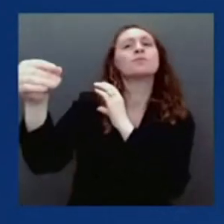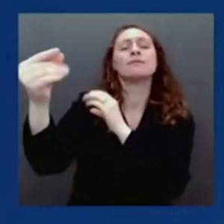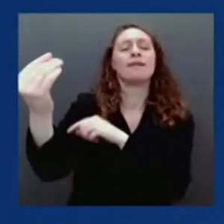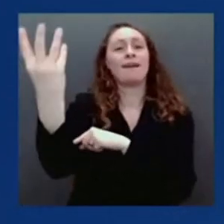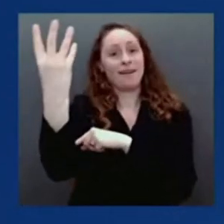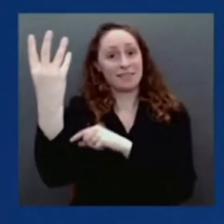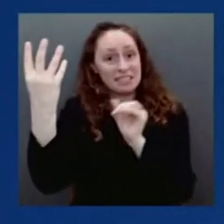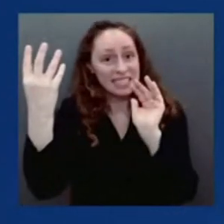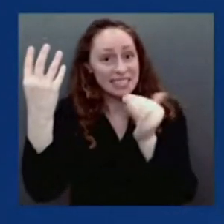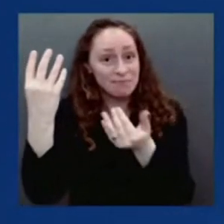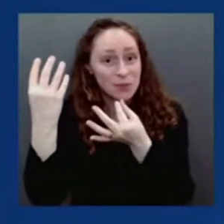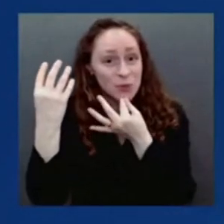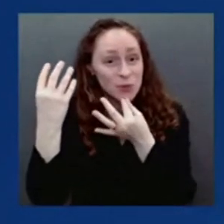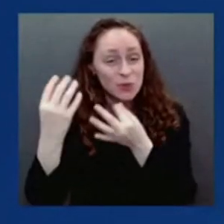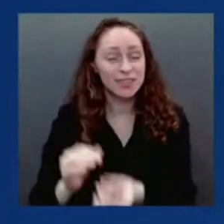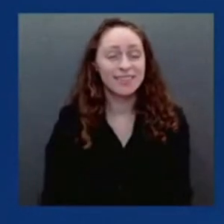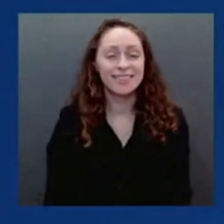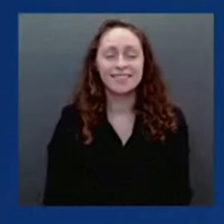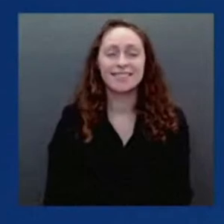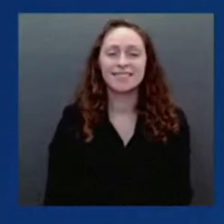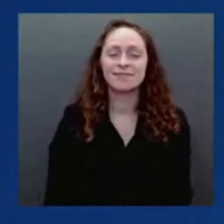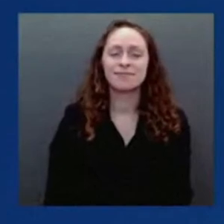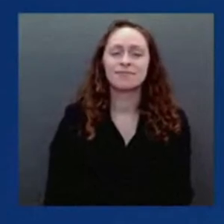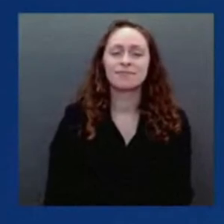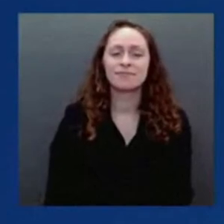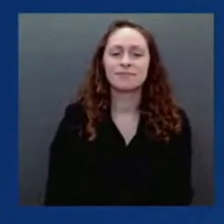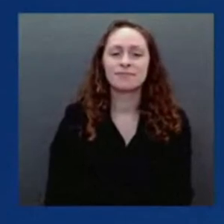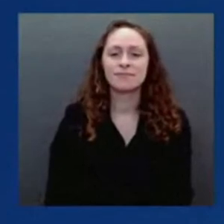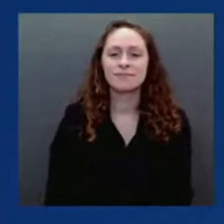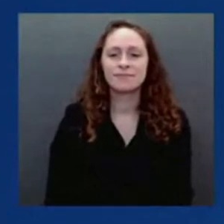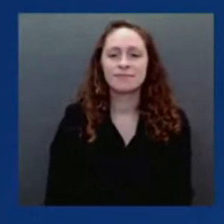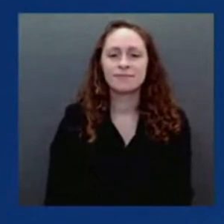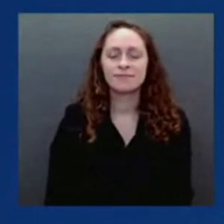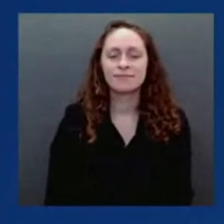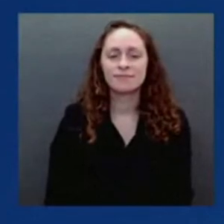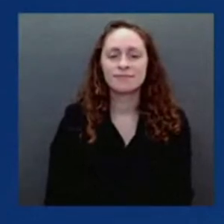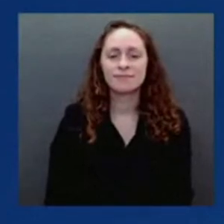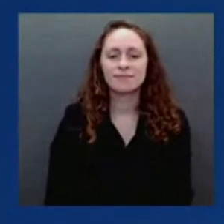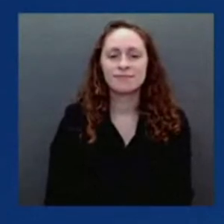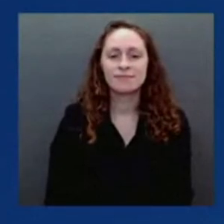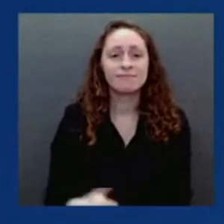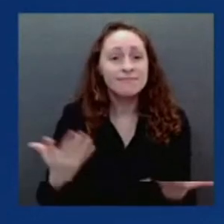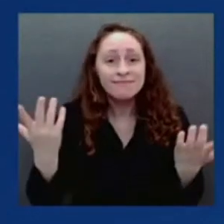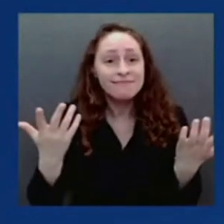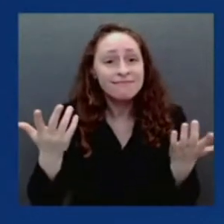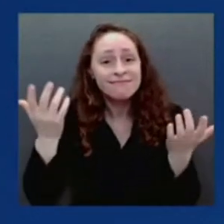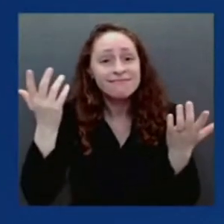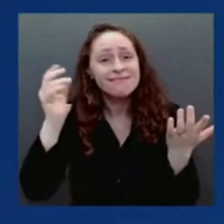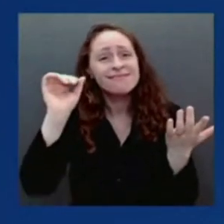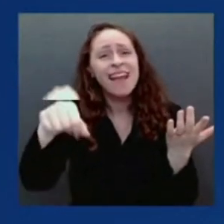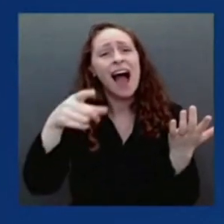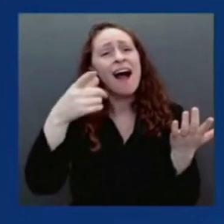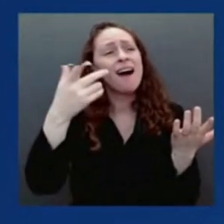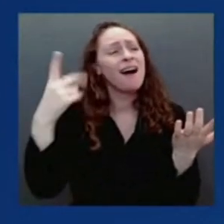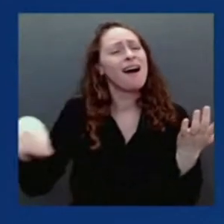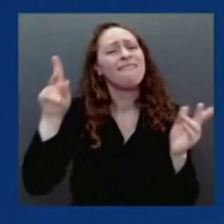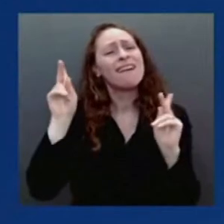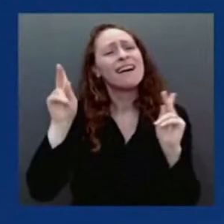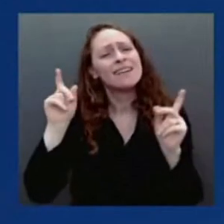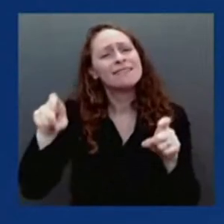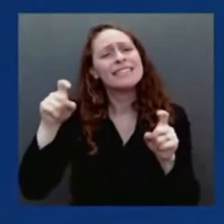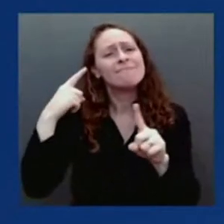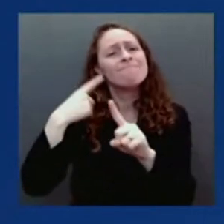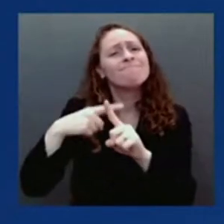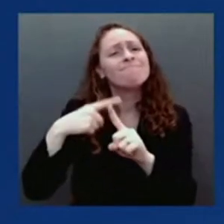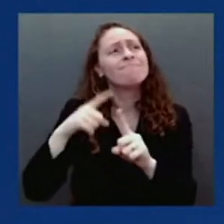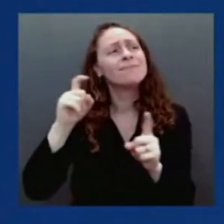start, you know, giving people hope to, you know, book travel and, you know, take off masks and return to normal